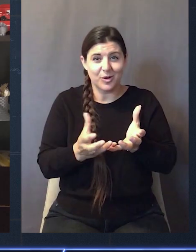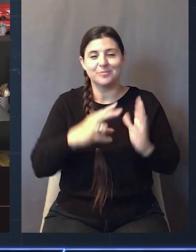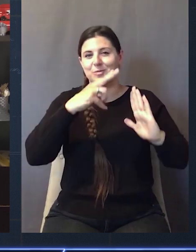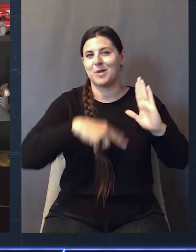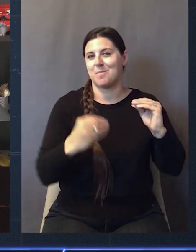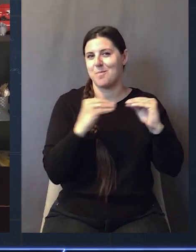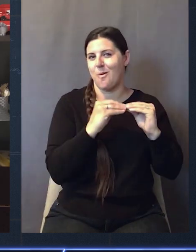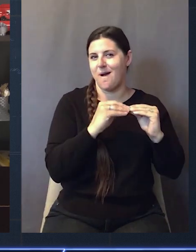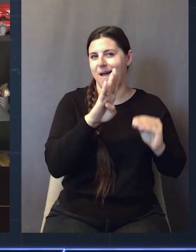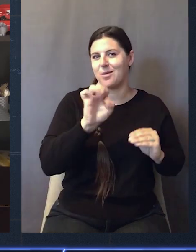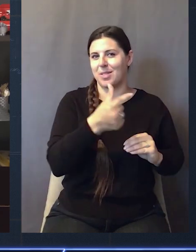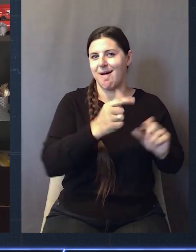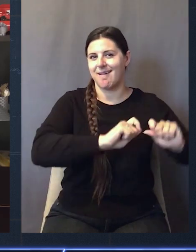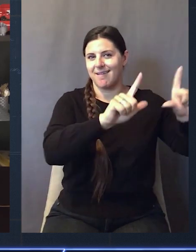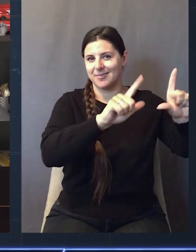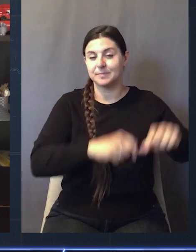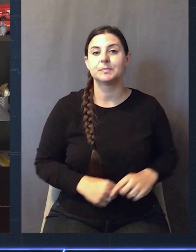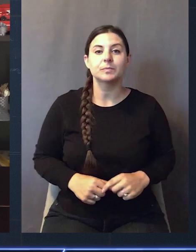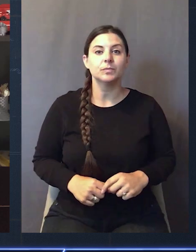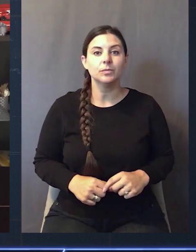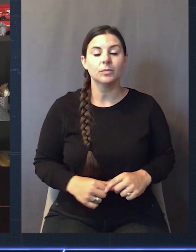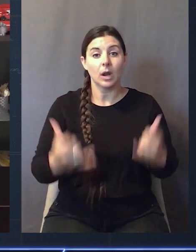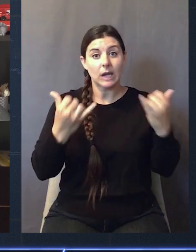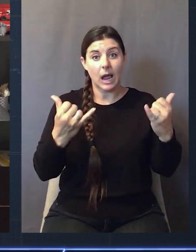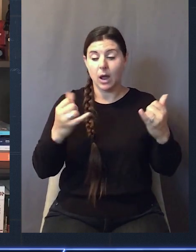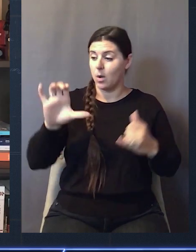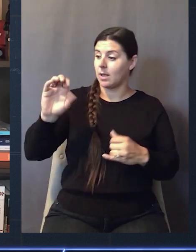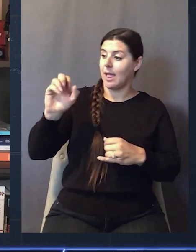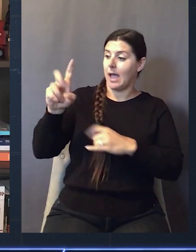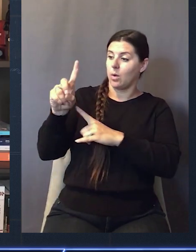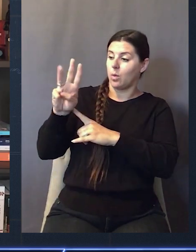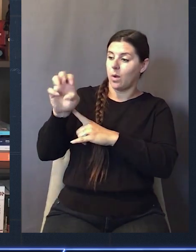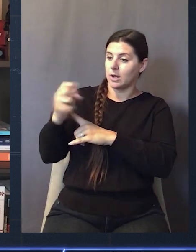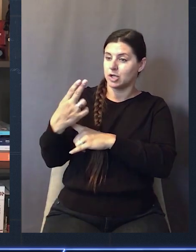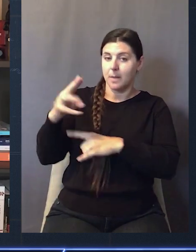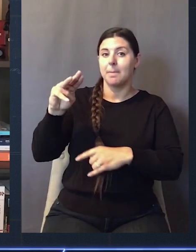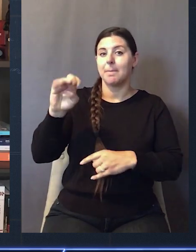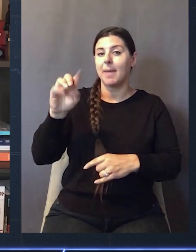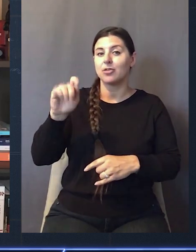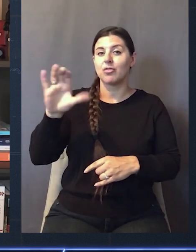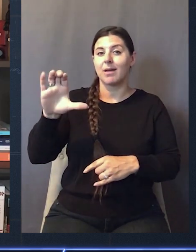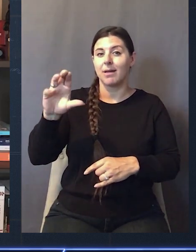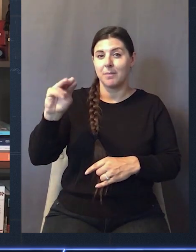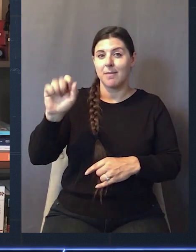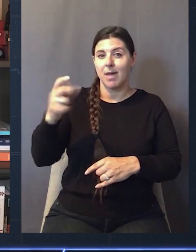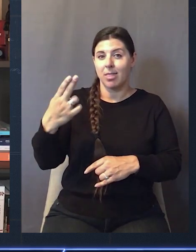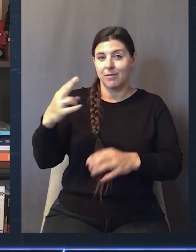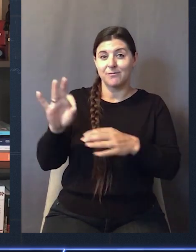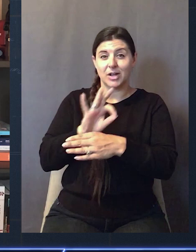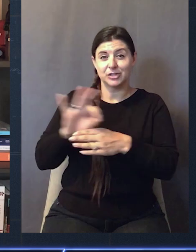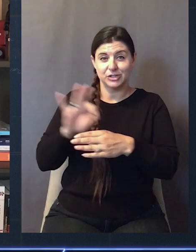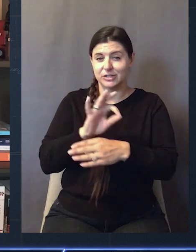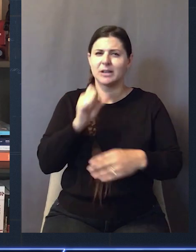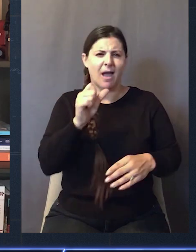worldwide. To learn more about this, you can read Martin's blog post. Next up, I've got some new CloudWatch metric